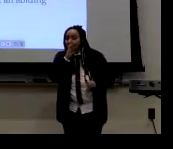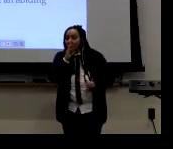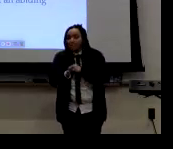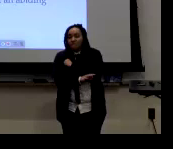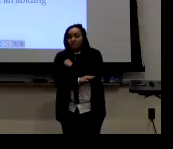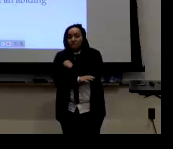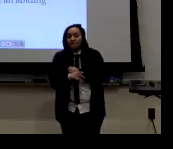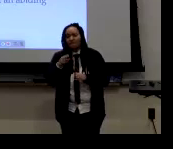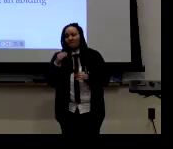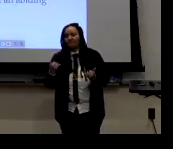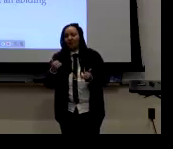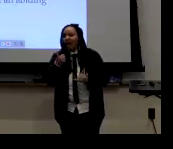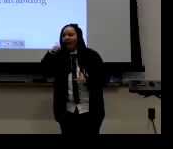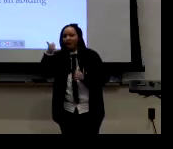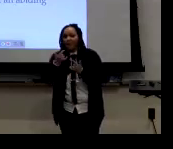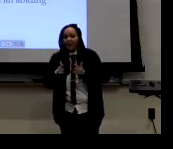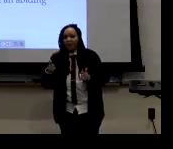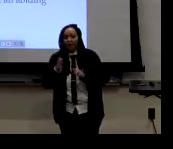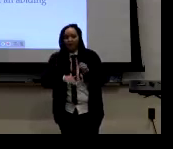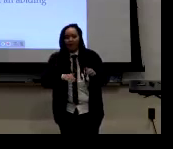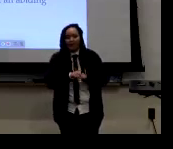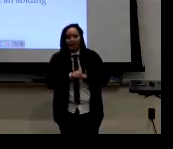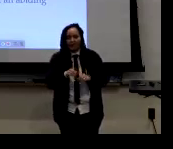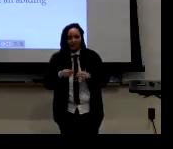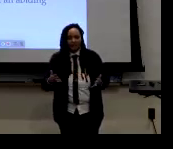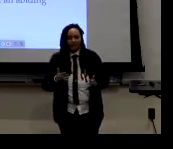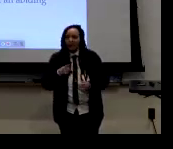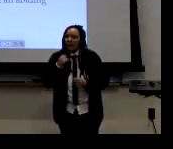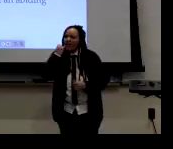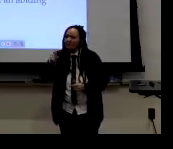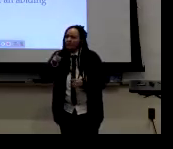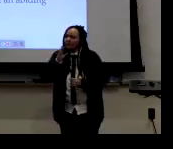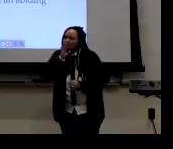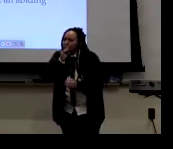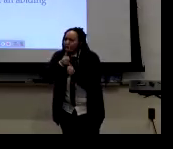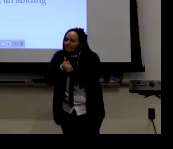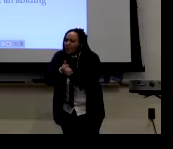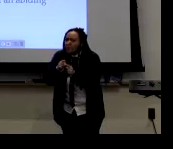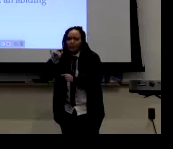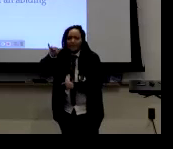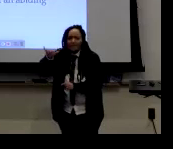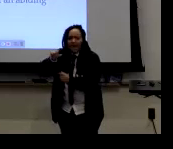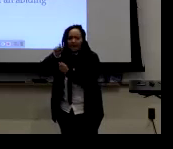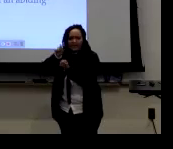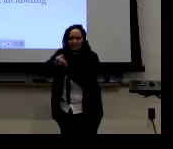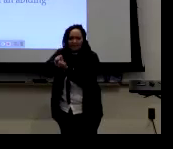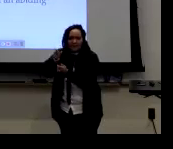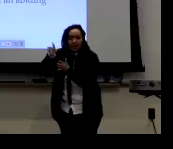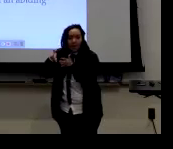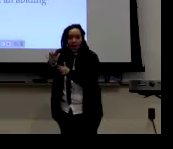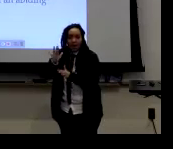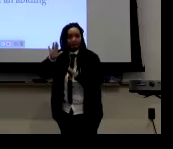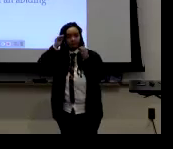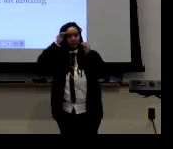Same thing with some people who, who speak other languages. You know, if you're, you're speaking,